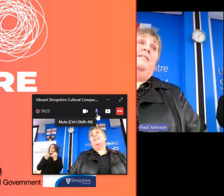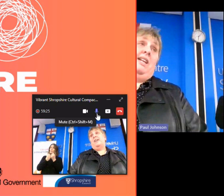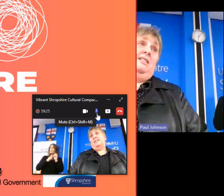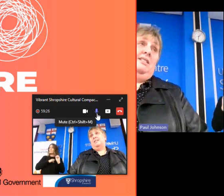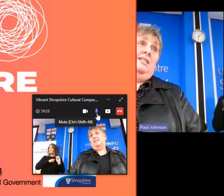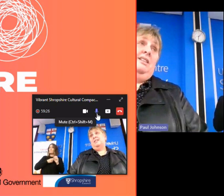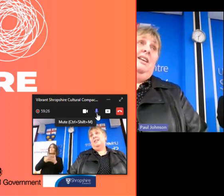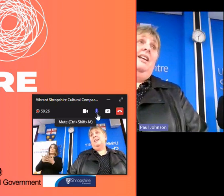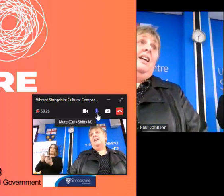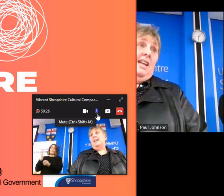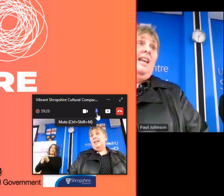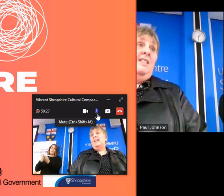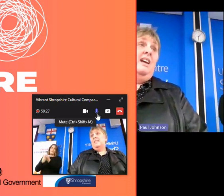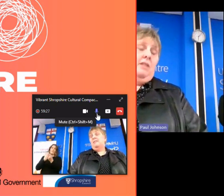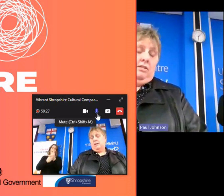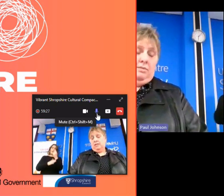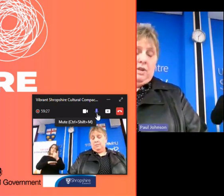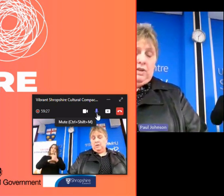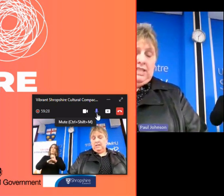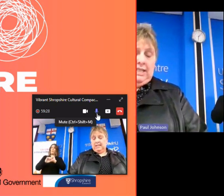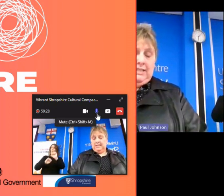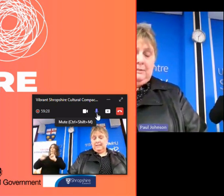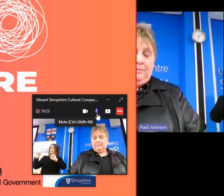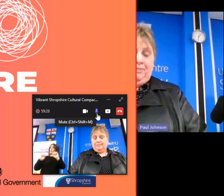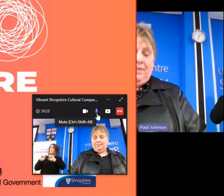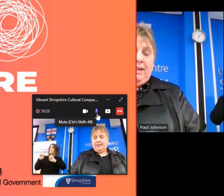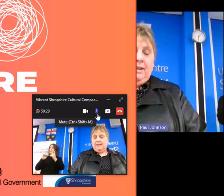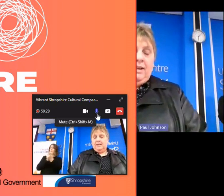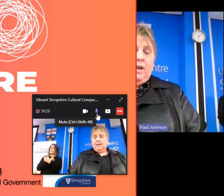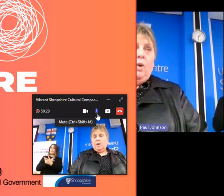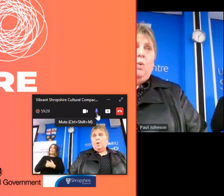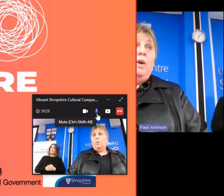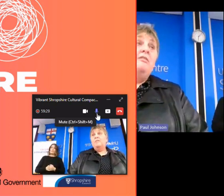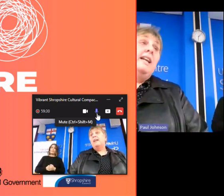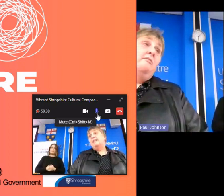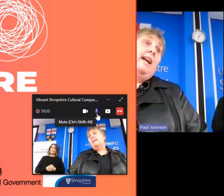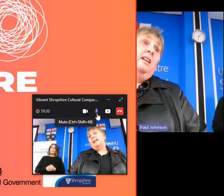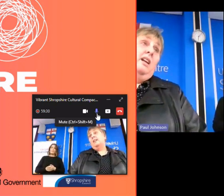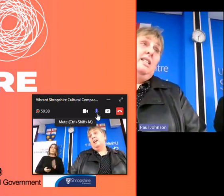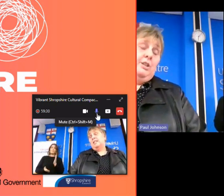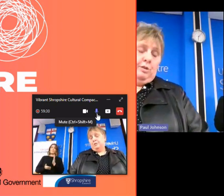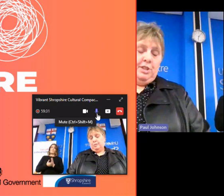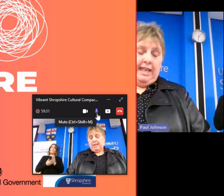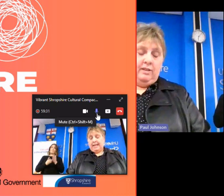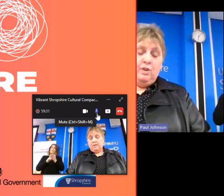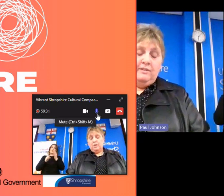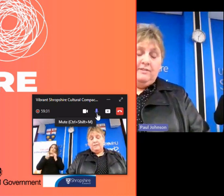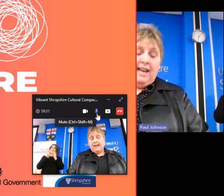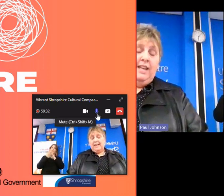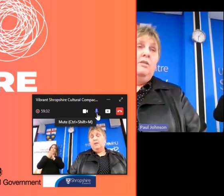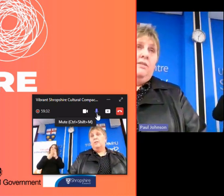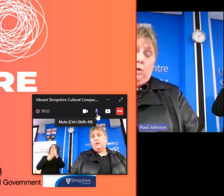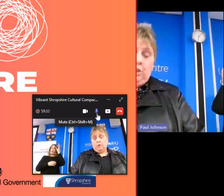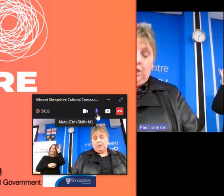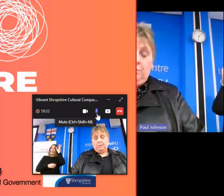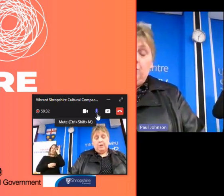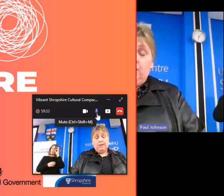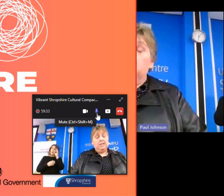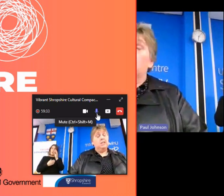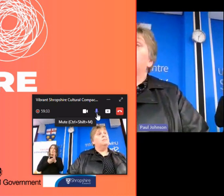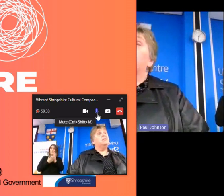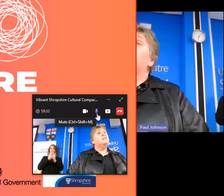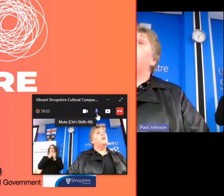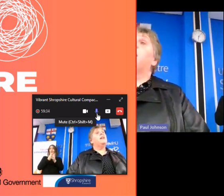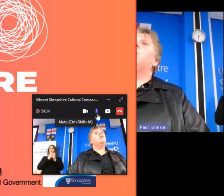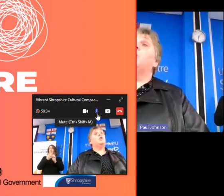amazing events in their own communities we really recognize at shropshire council the value of culture